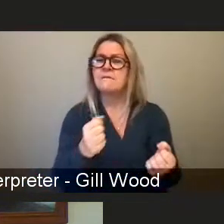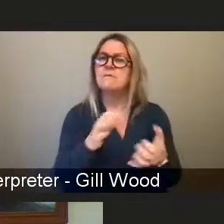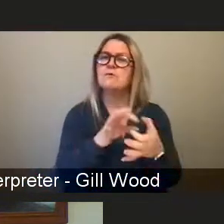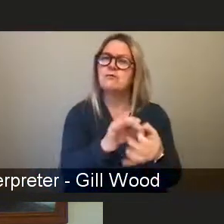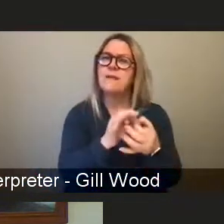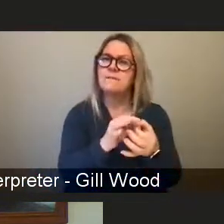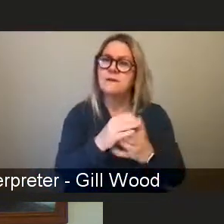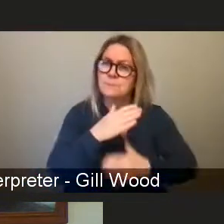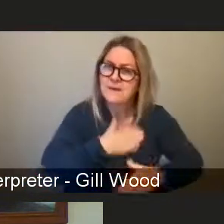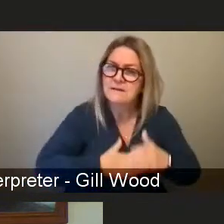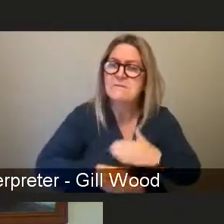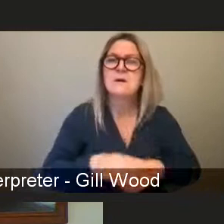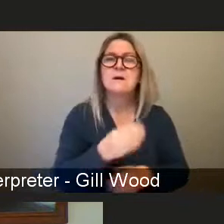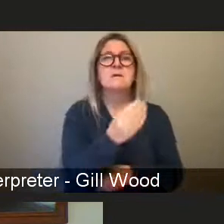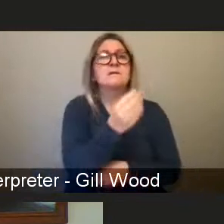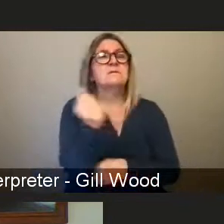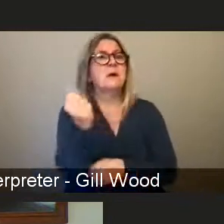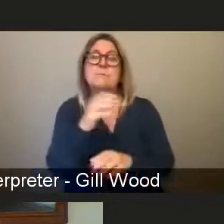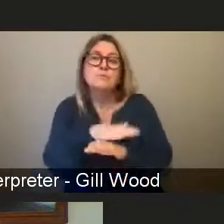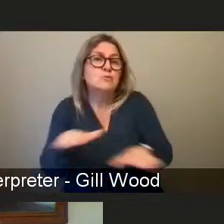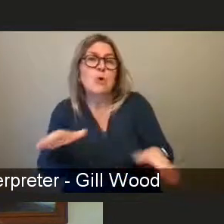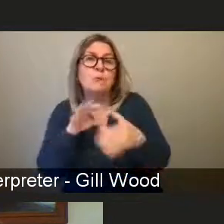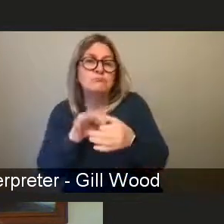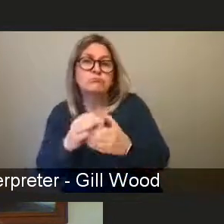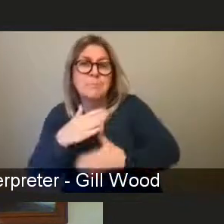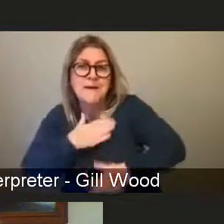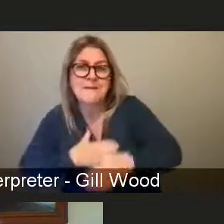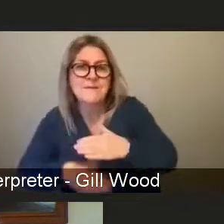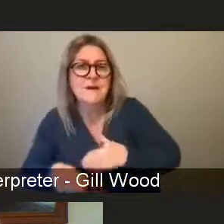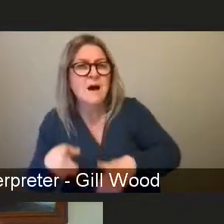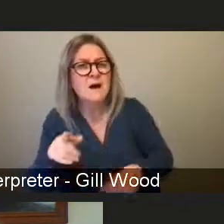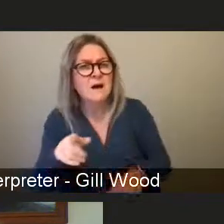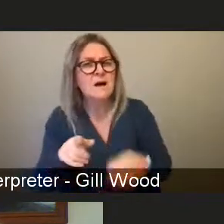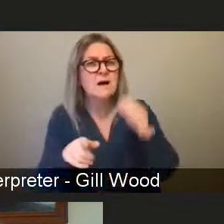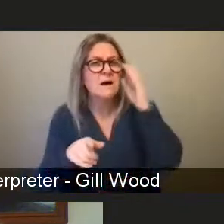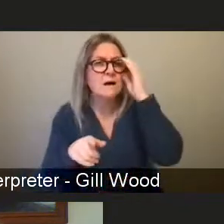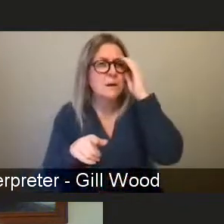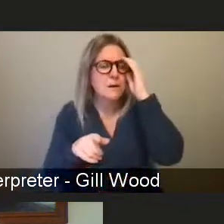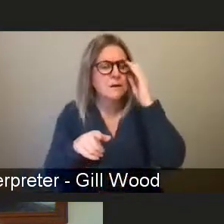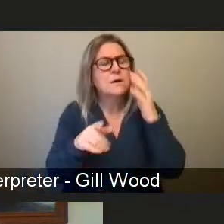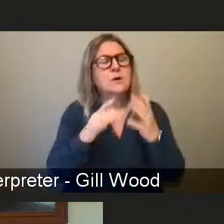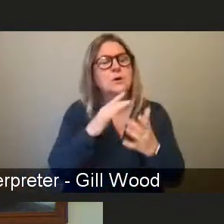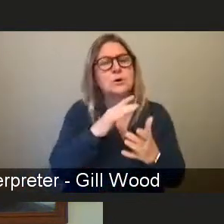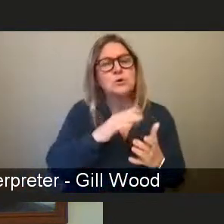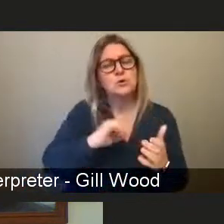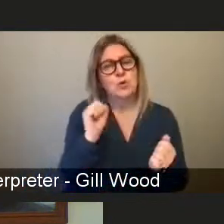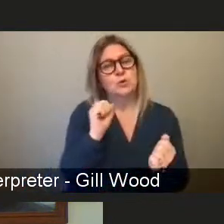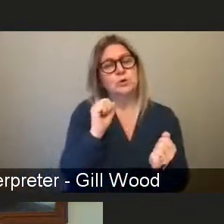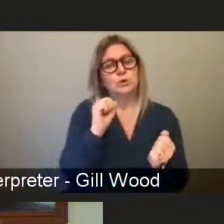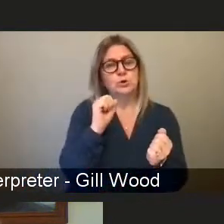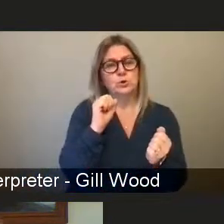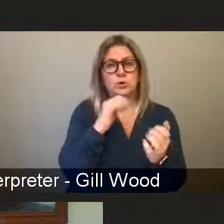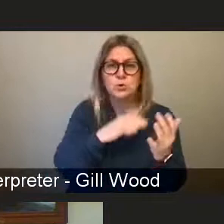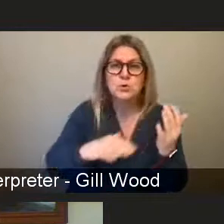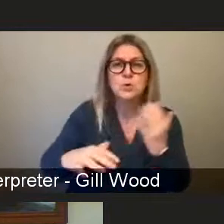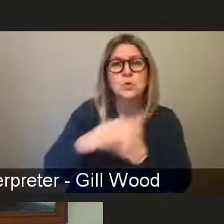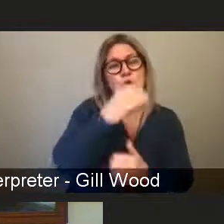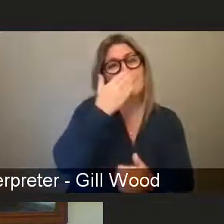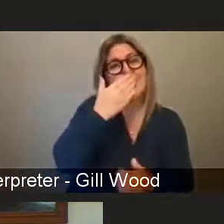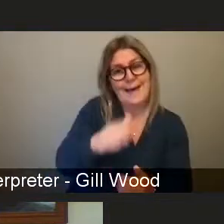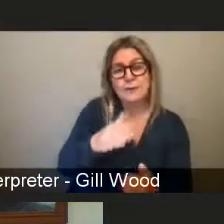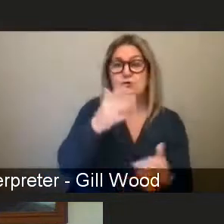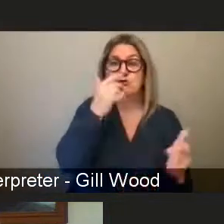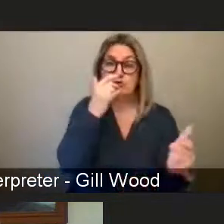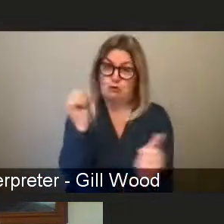So we have some really interesting research from the Scottish Social Attitude Survey that asks people, first of all,